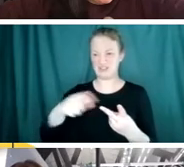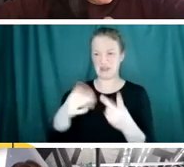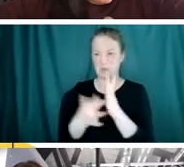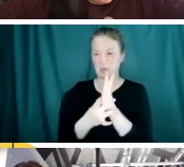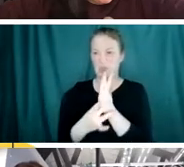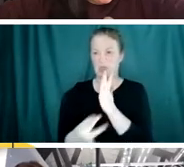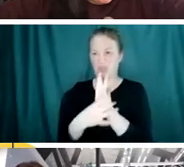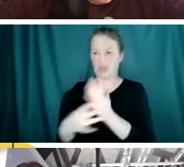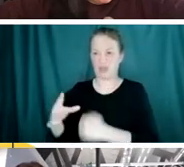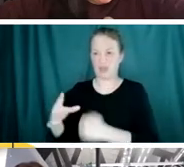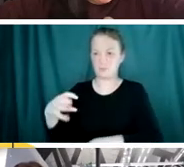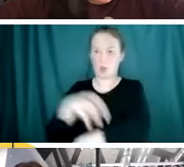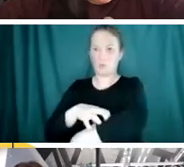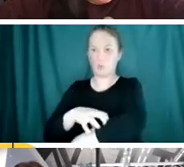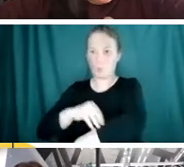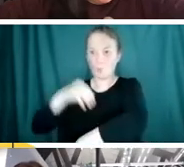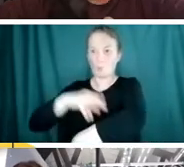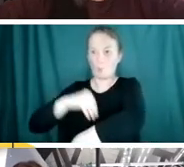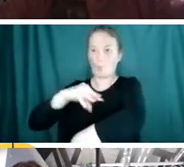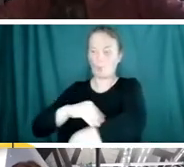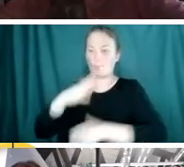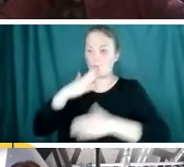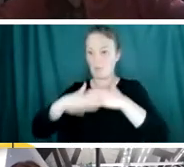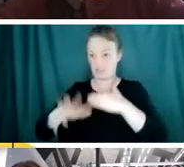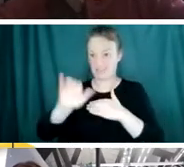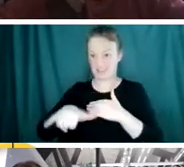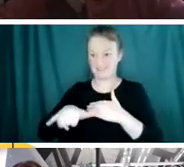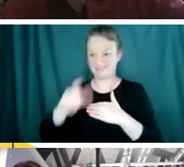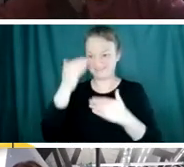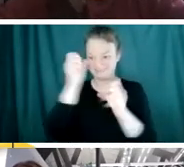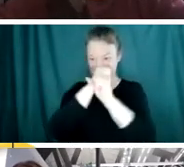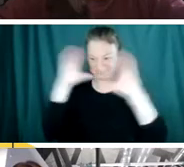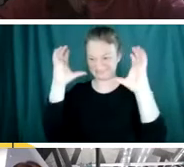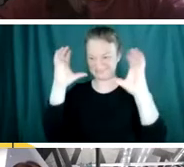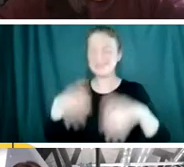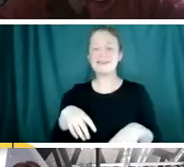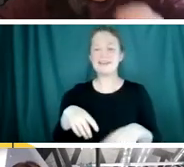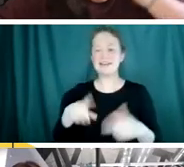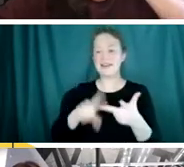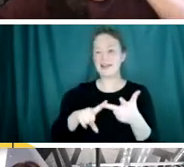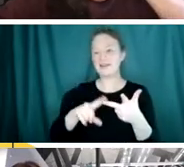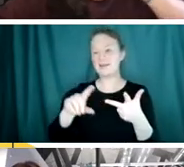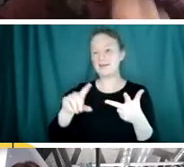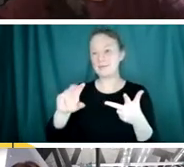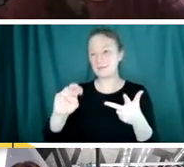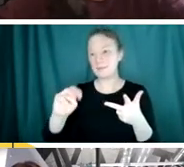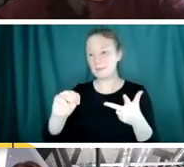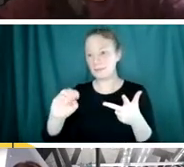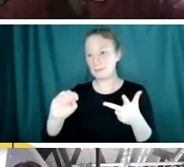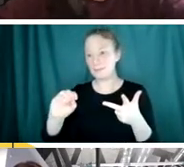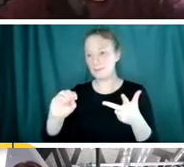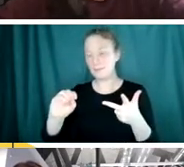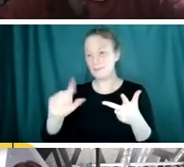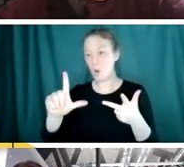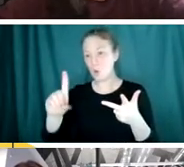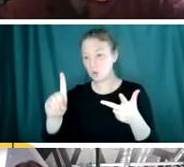on you and suck blood. And a couple of other systems. I've worked with molds. I've worked with microbiological